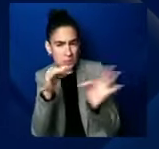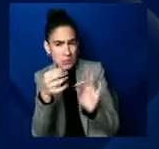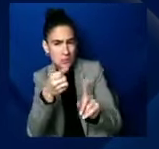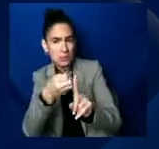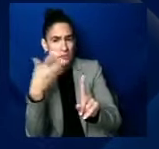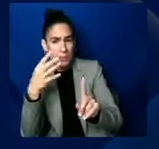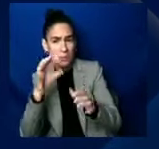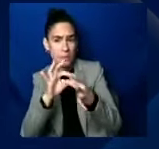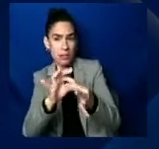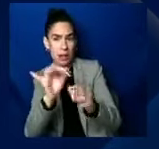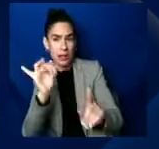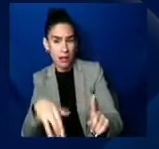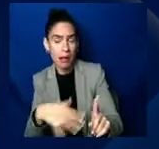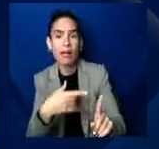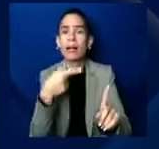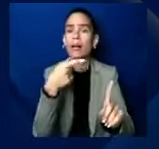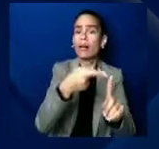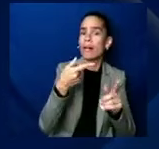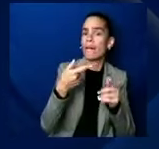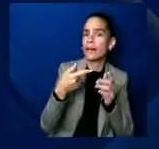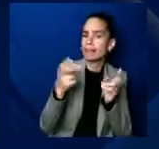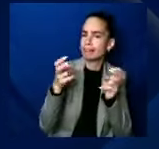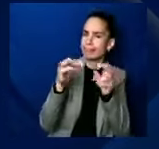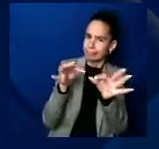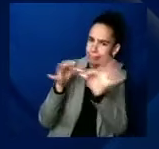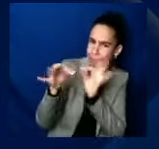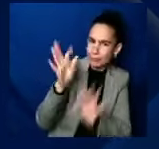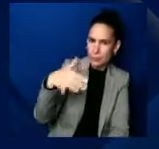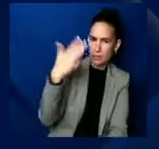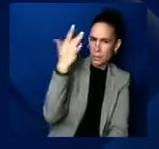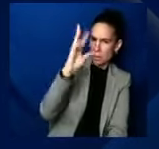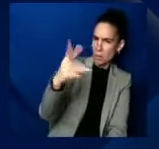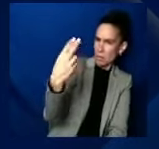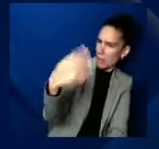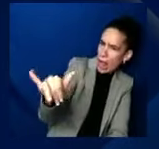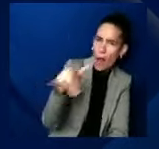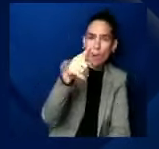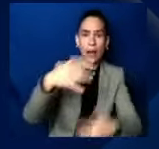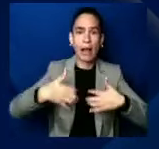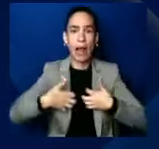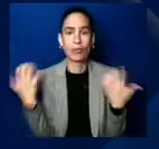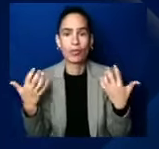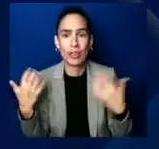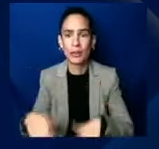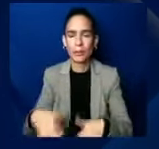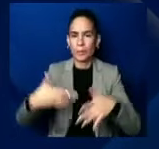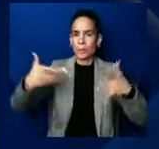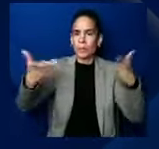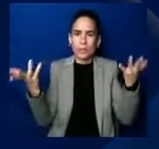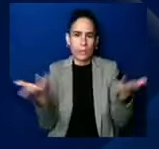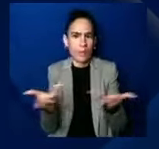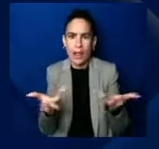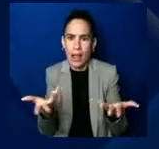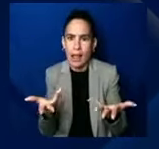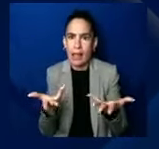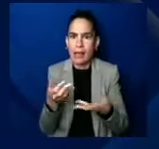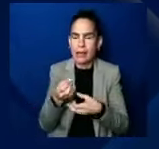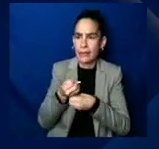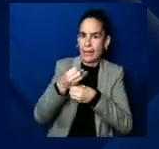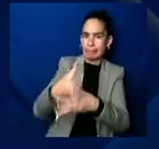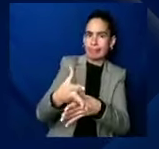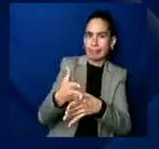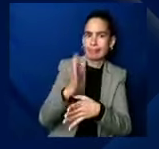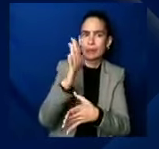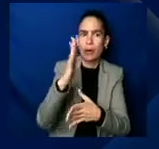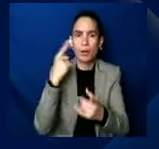home why you're outraged, uh, and, and what the key drivers to your thought process are. You know, the word that